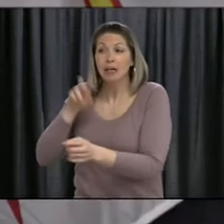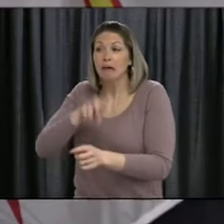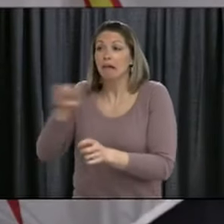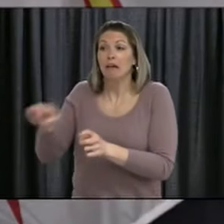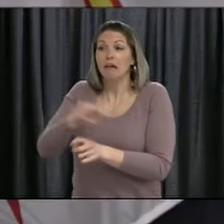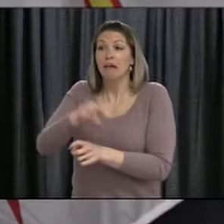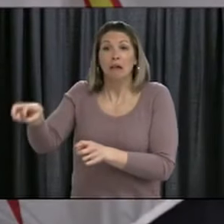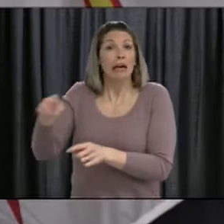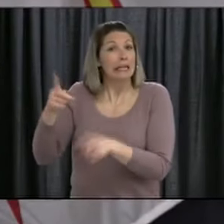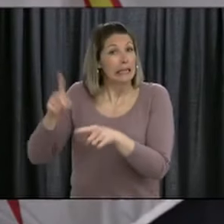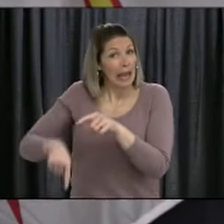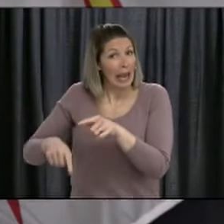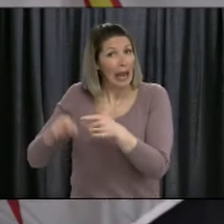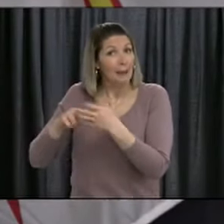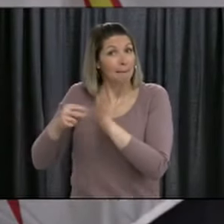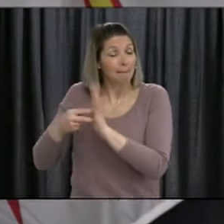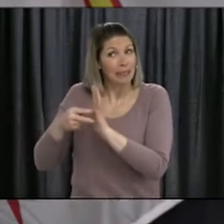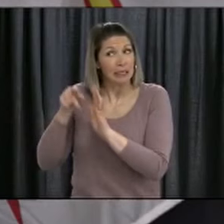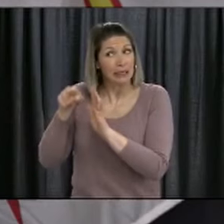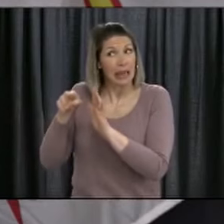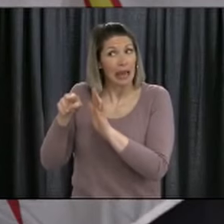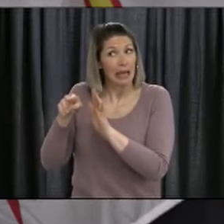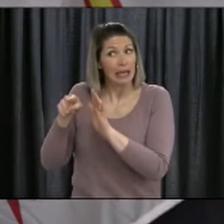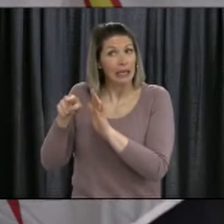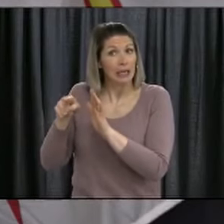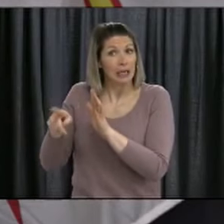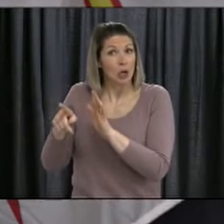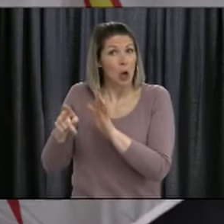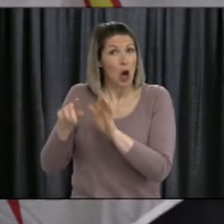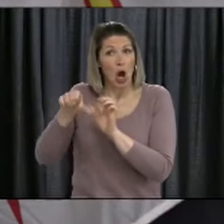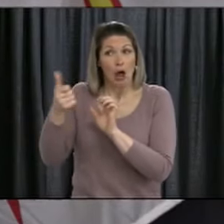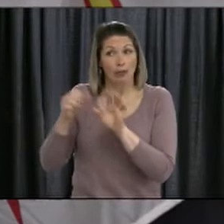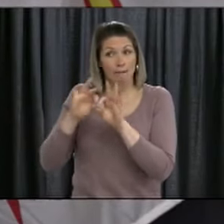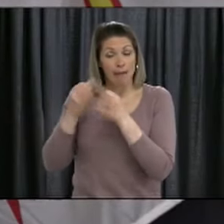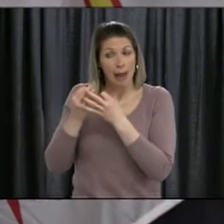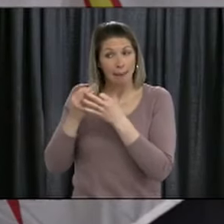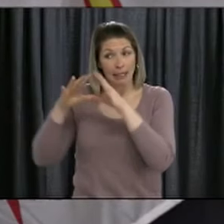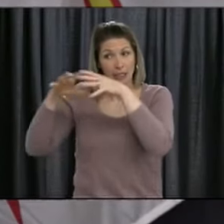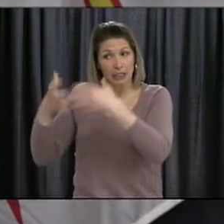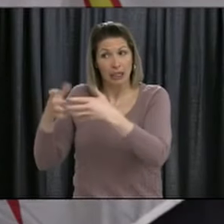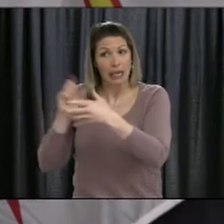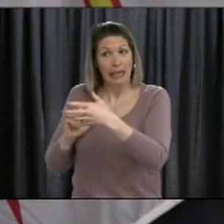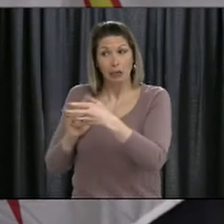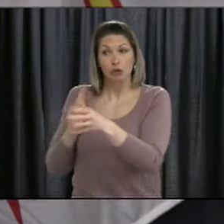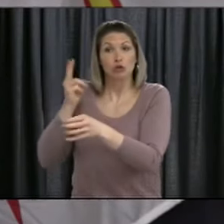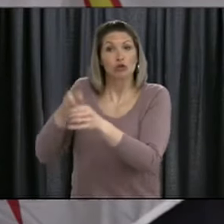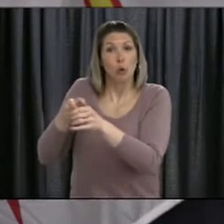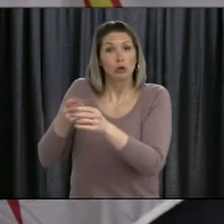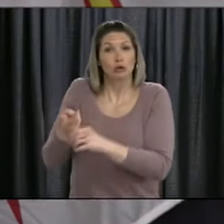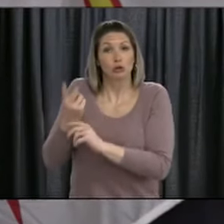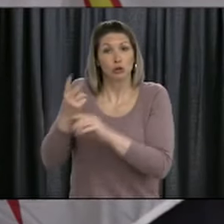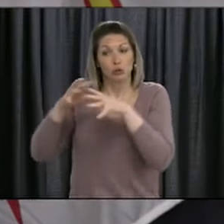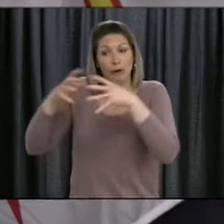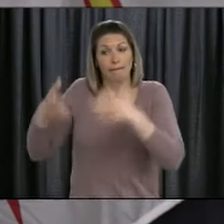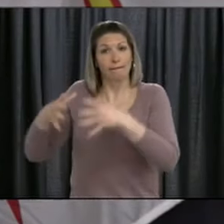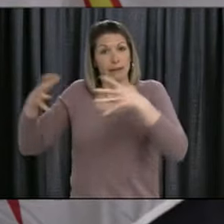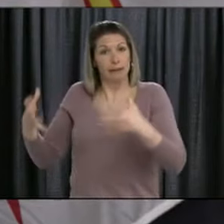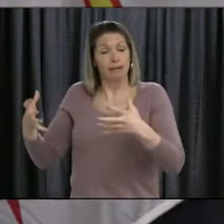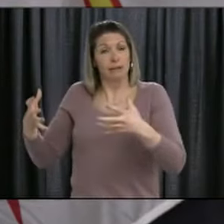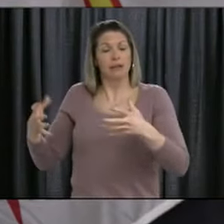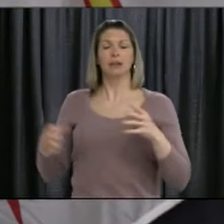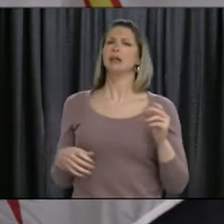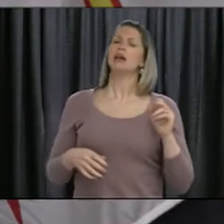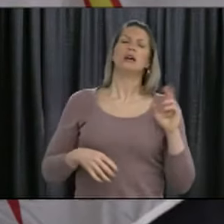So, no, presumably they're in their own household bubble. So, the purpose of this is to extend